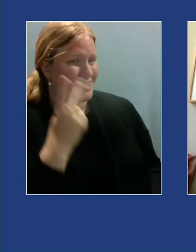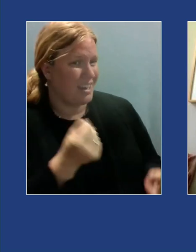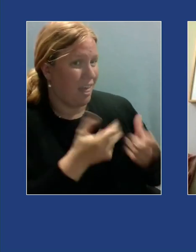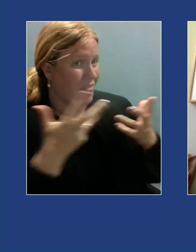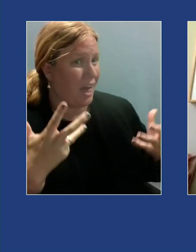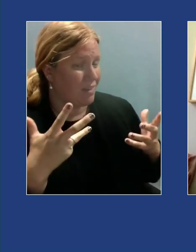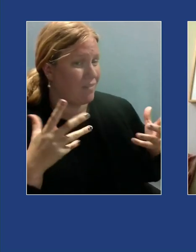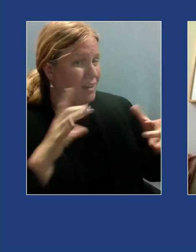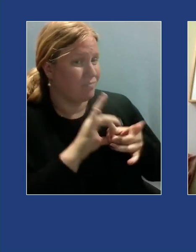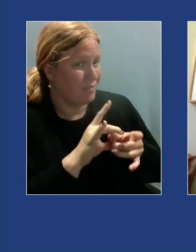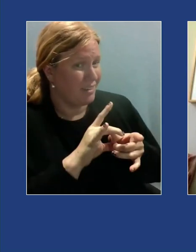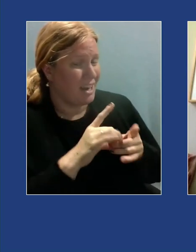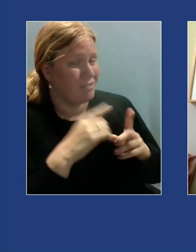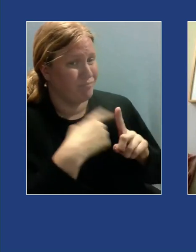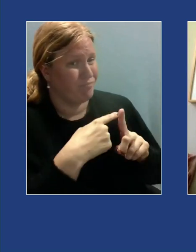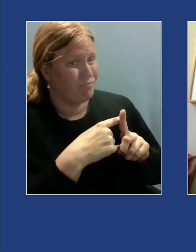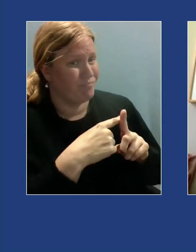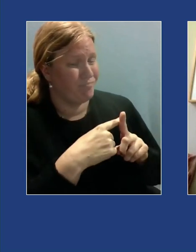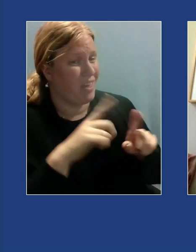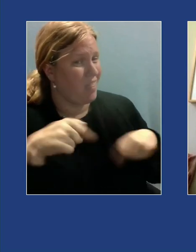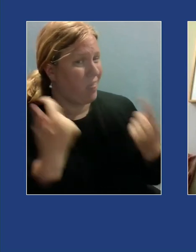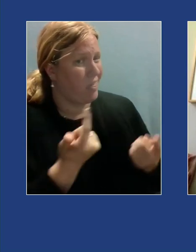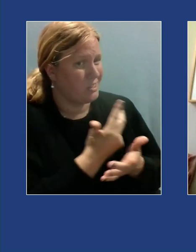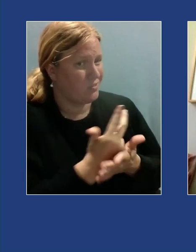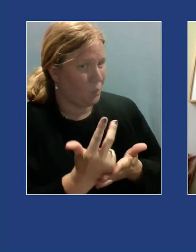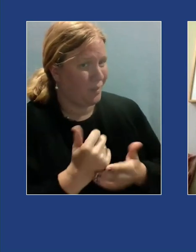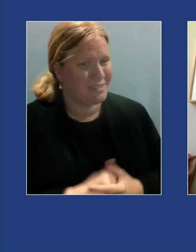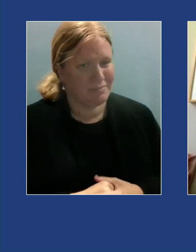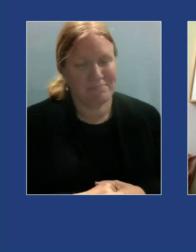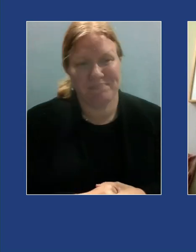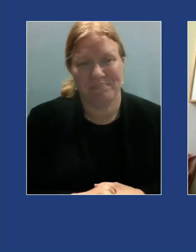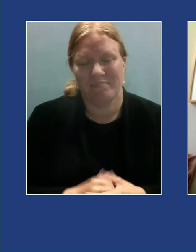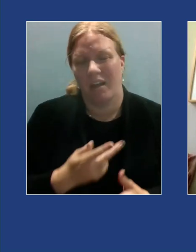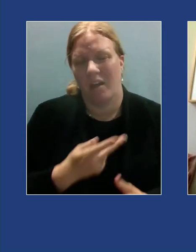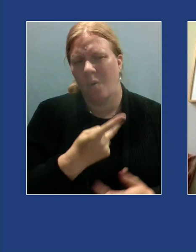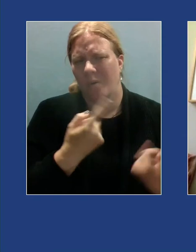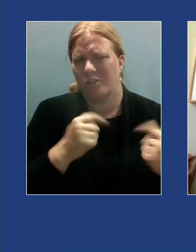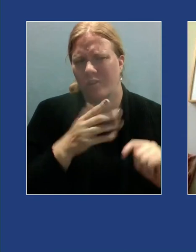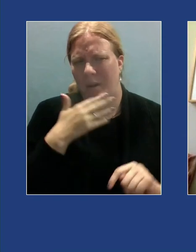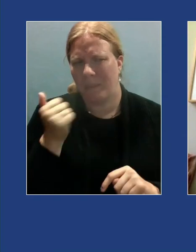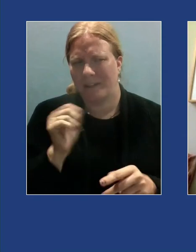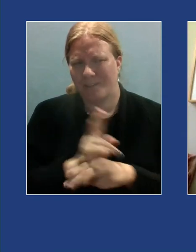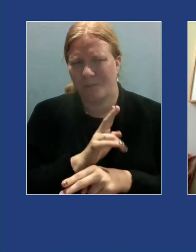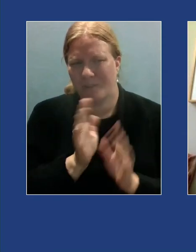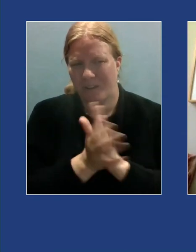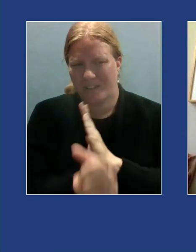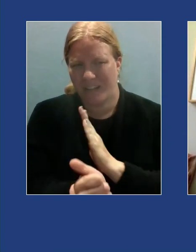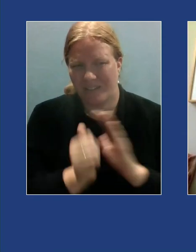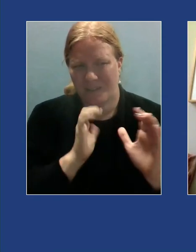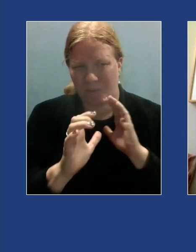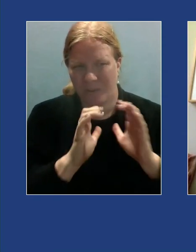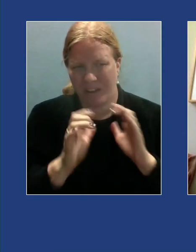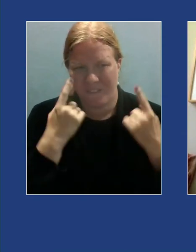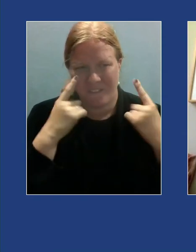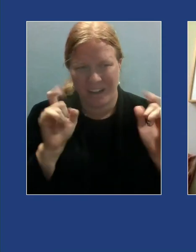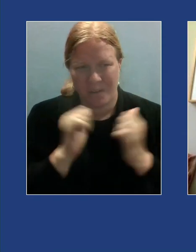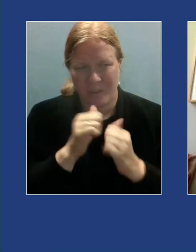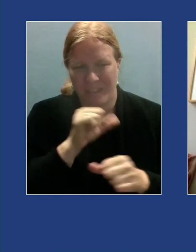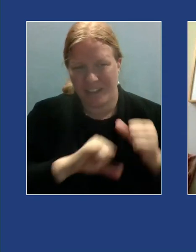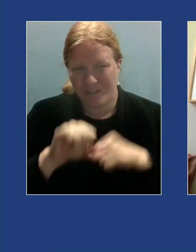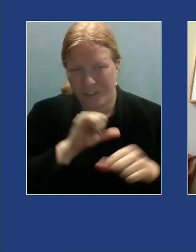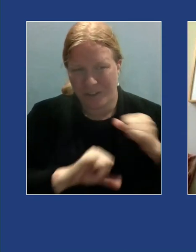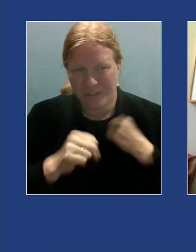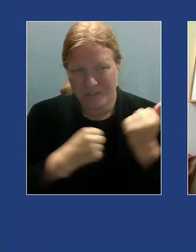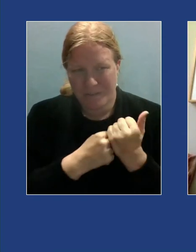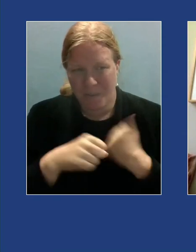throughout the past year we've both tried our best to use our skills to communicate effectively with one another and to support one